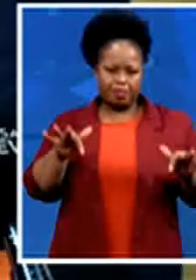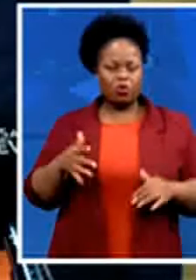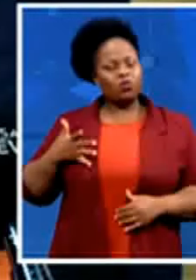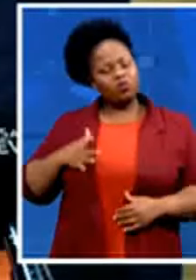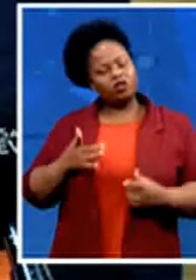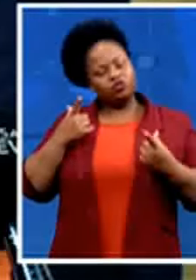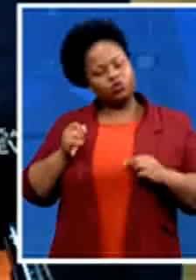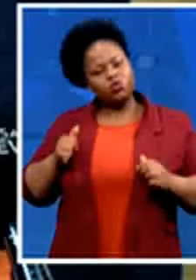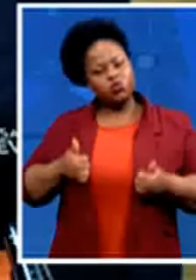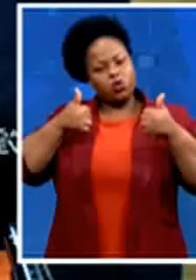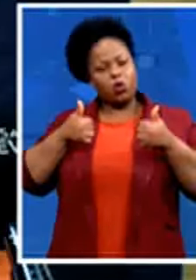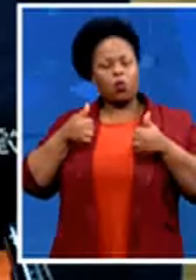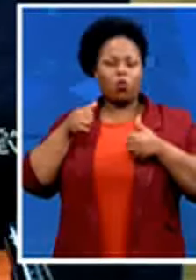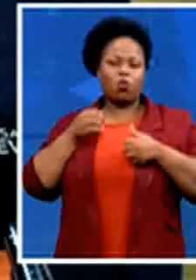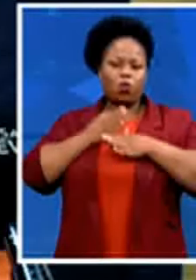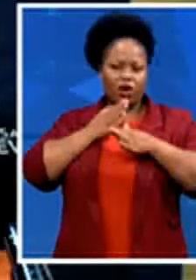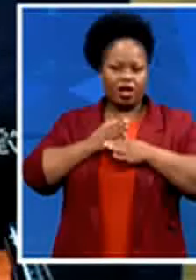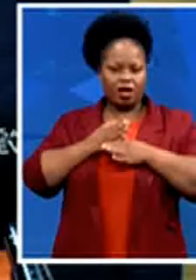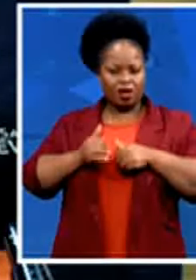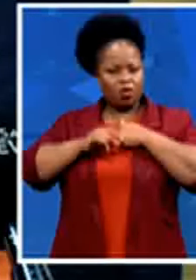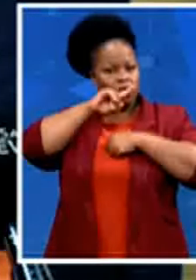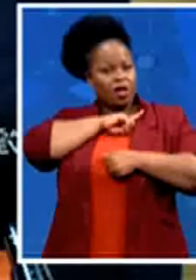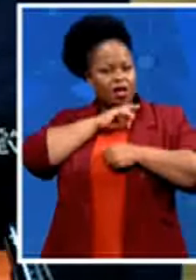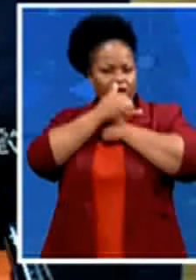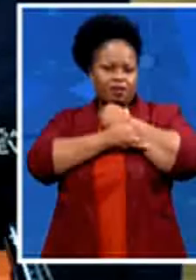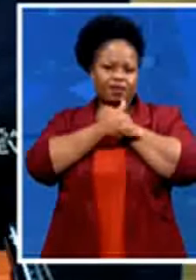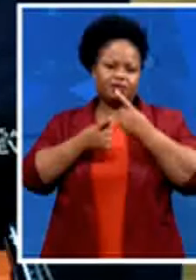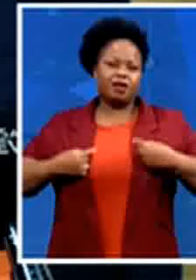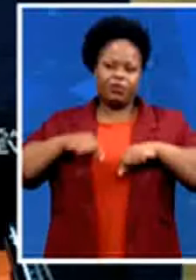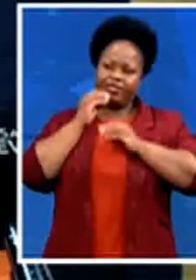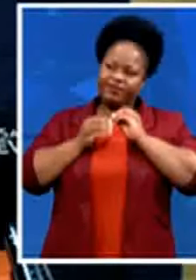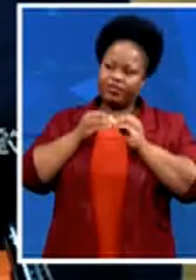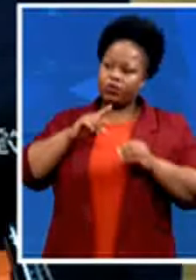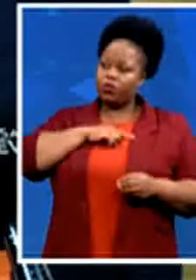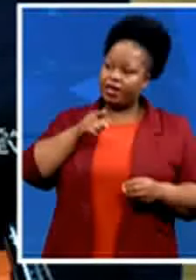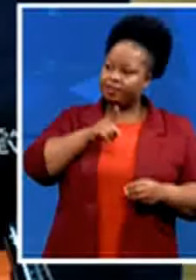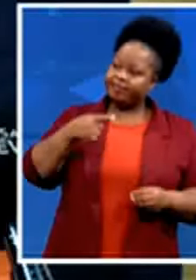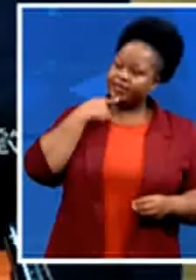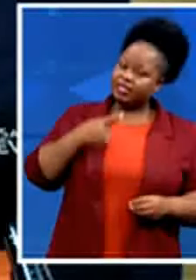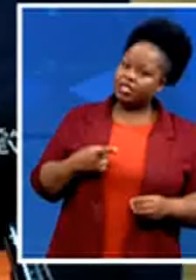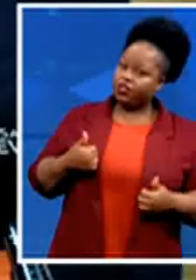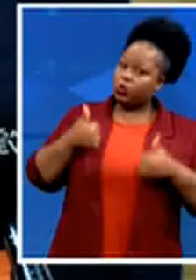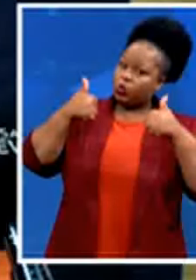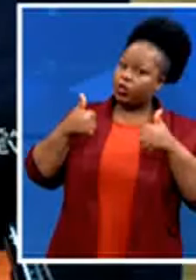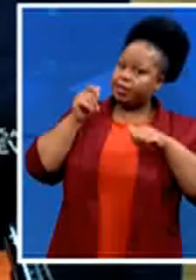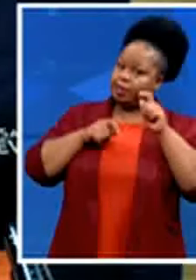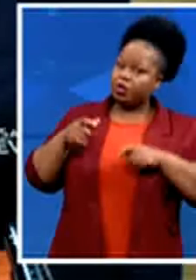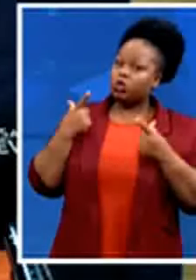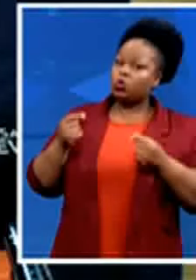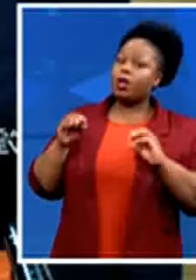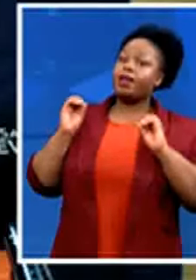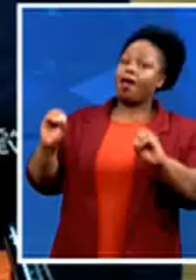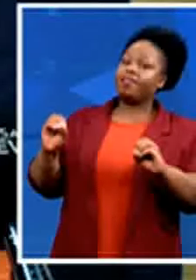country good people do nothing that is when evil prosper